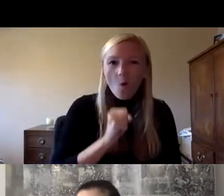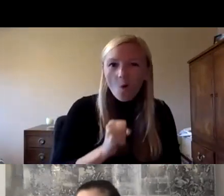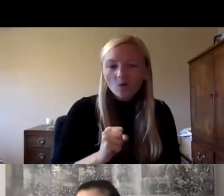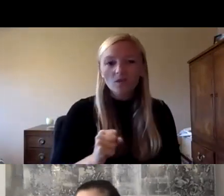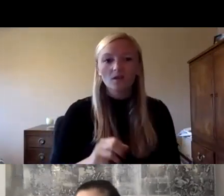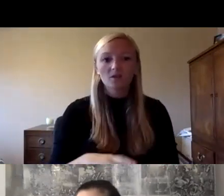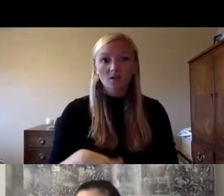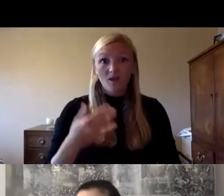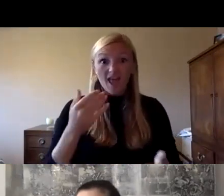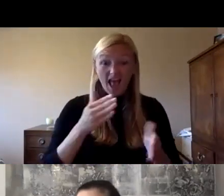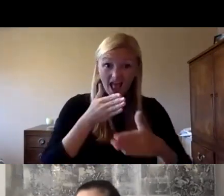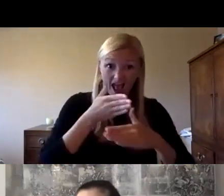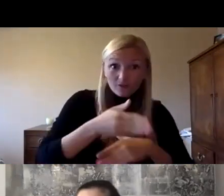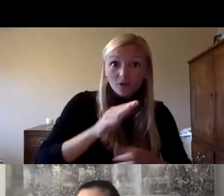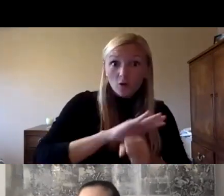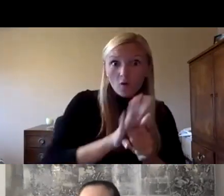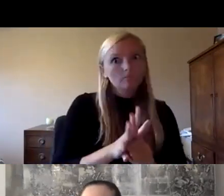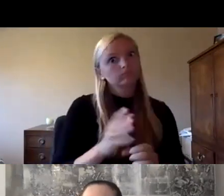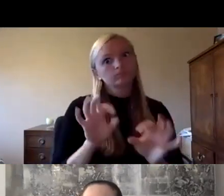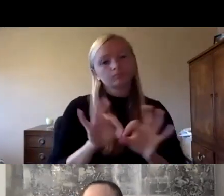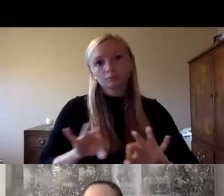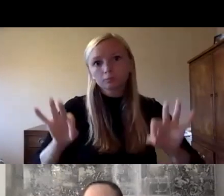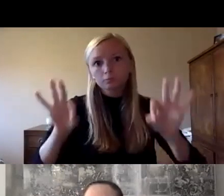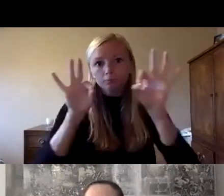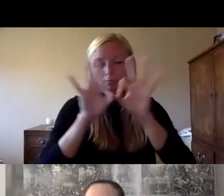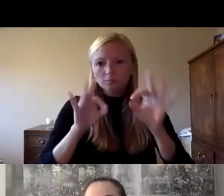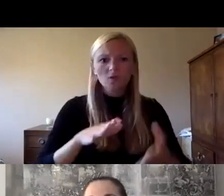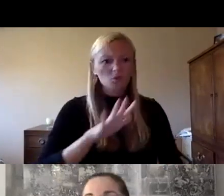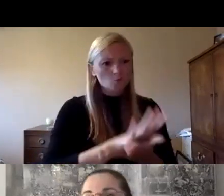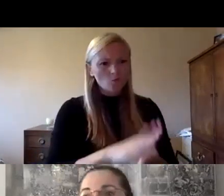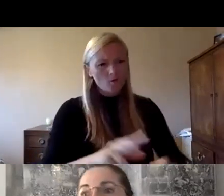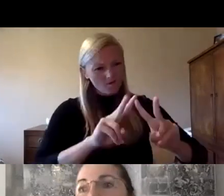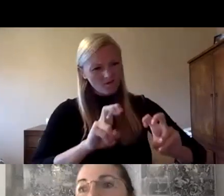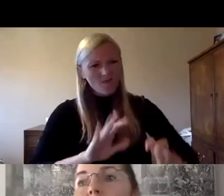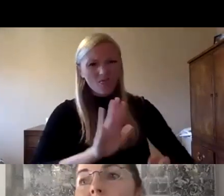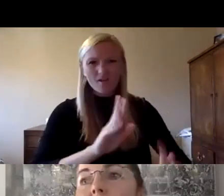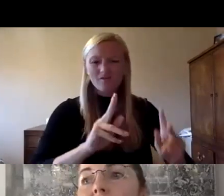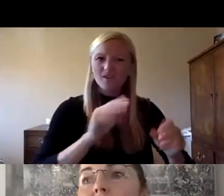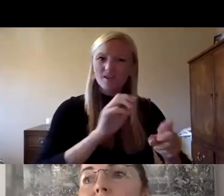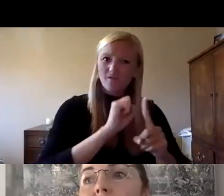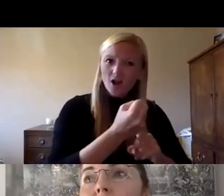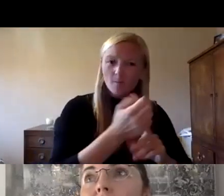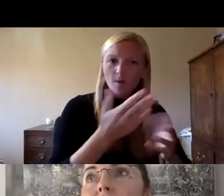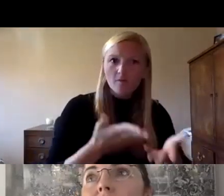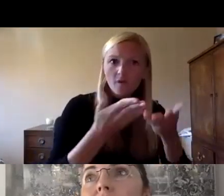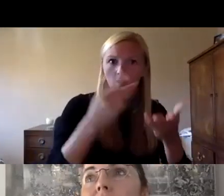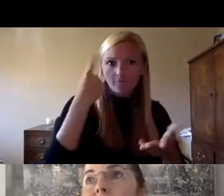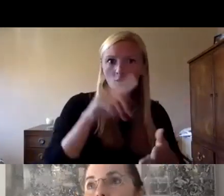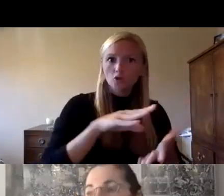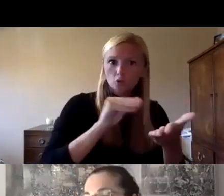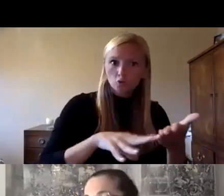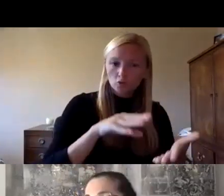COVID-19 it became even more important than ever for us to re-examine the physical environment that we're providing for for learning